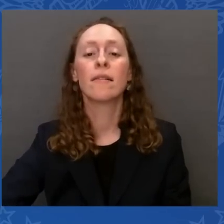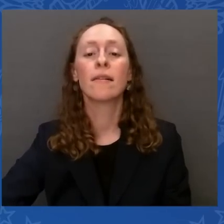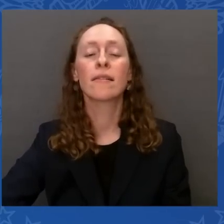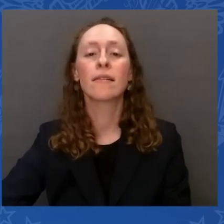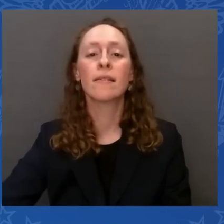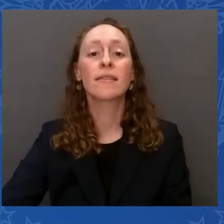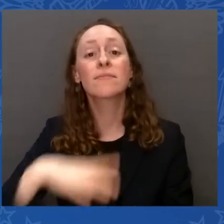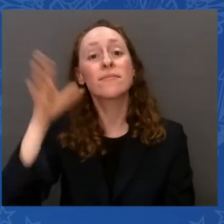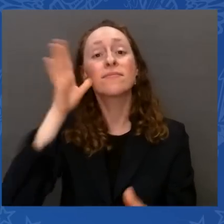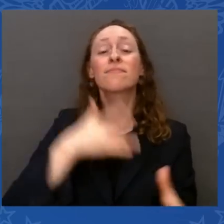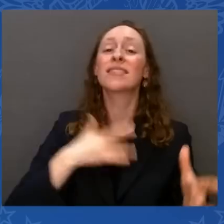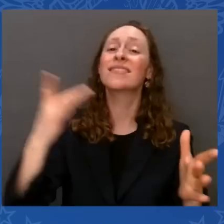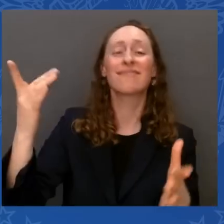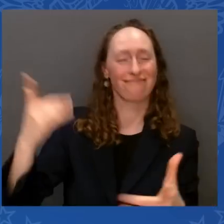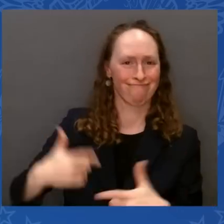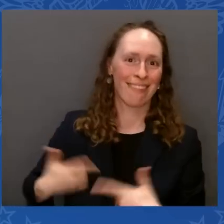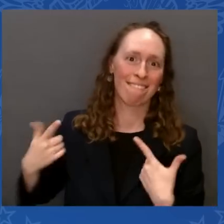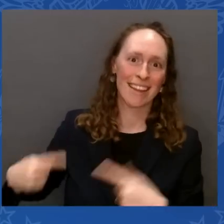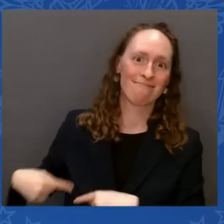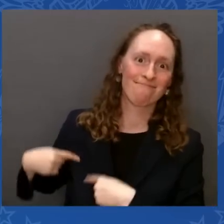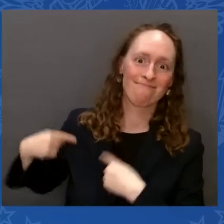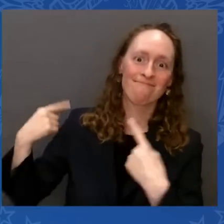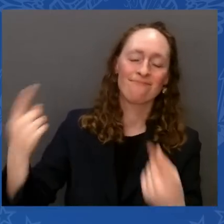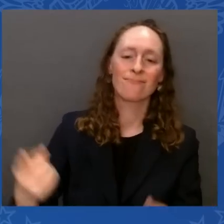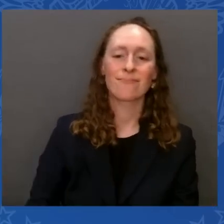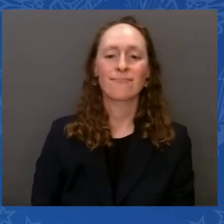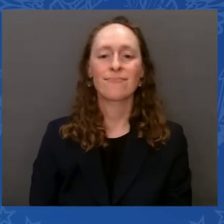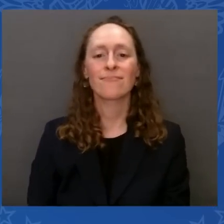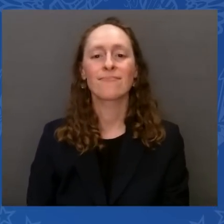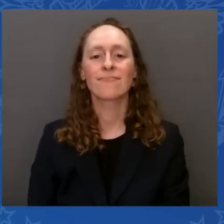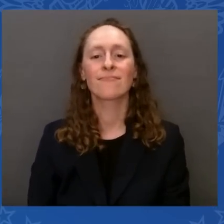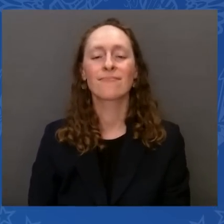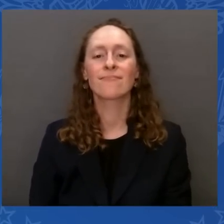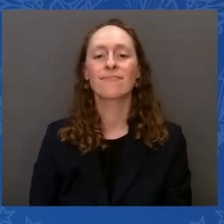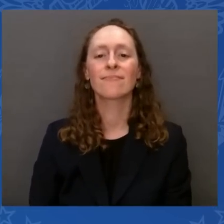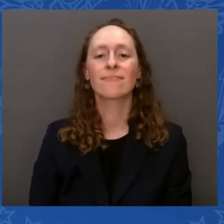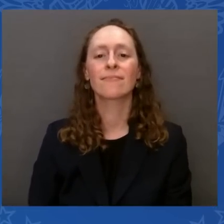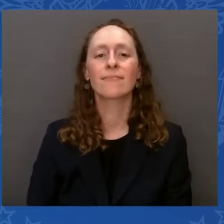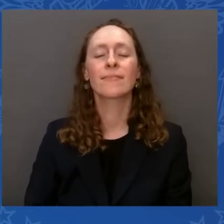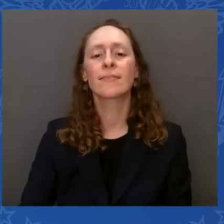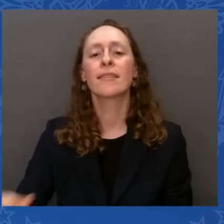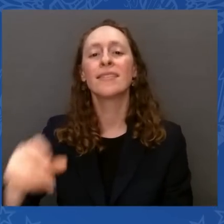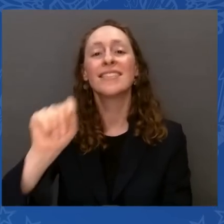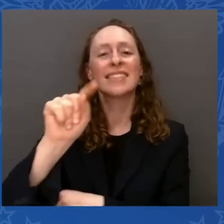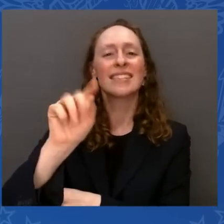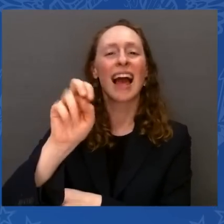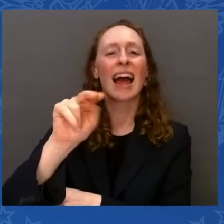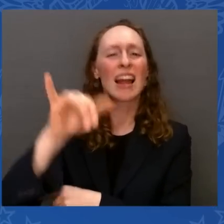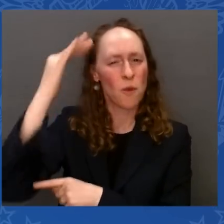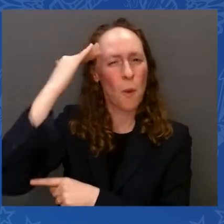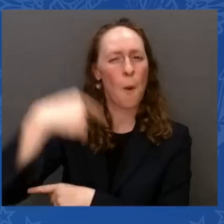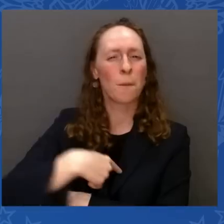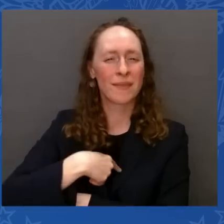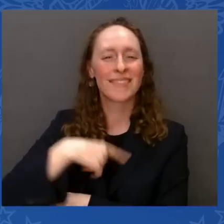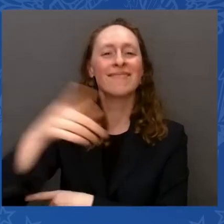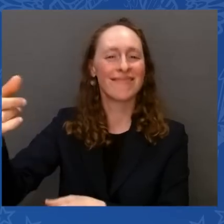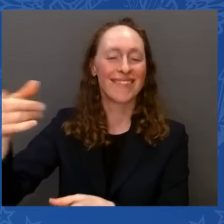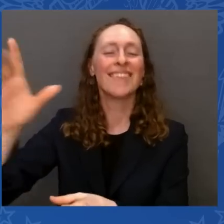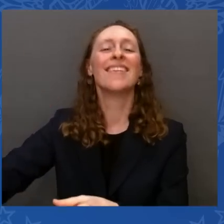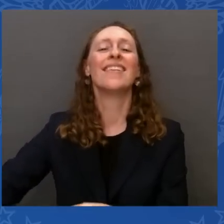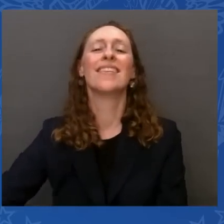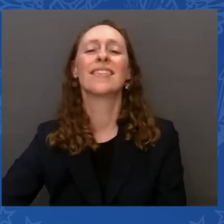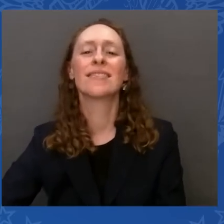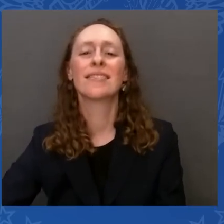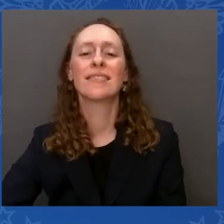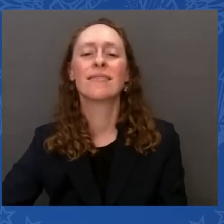Steny and I have been partners for a long, long time. I kid Steny. I said he represents Western Delaware and the Eastern Shore. But